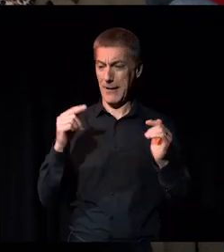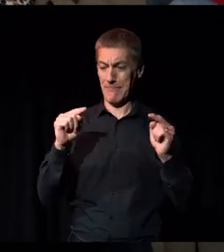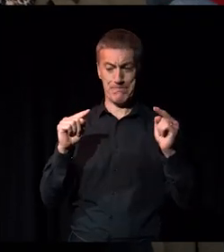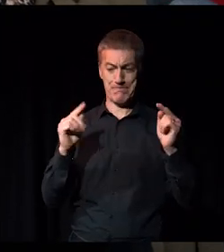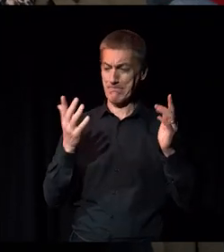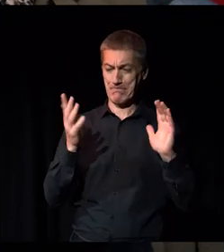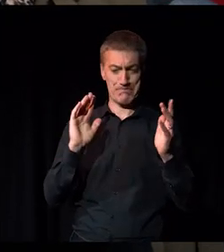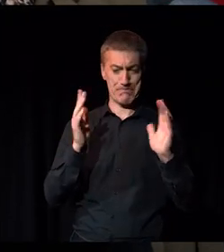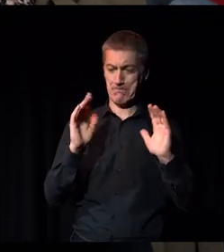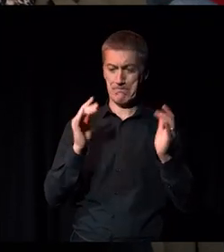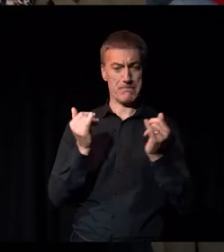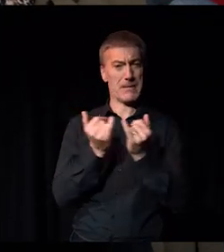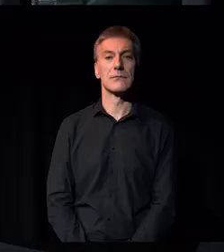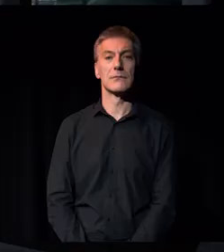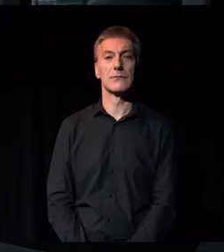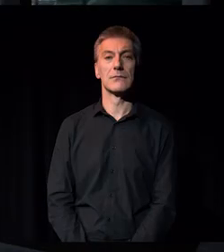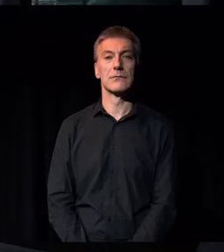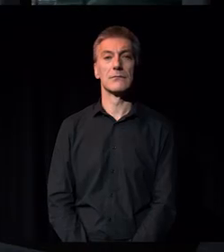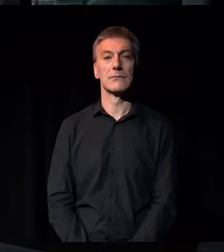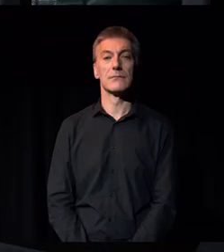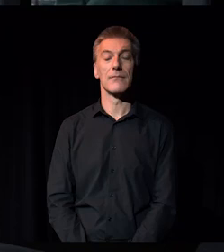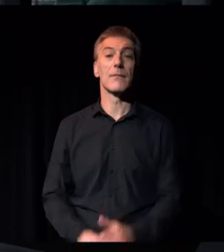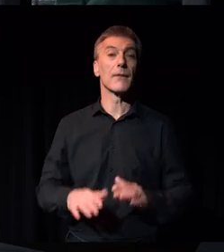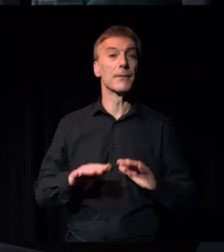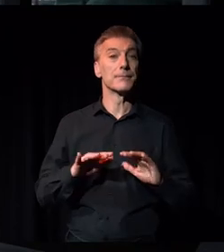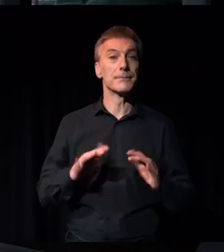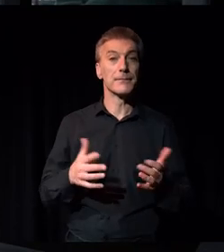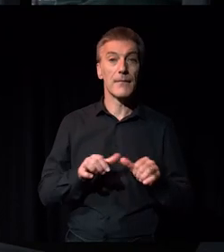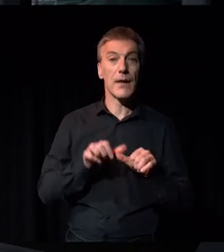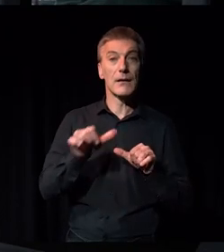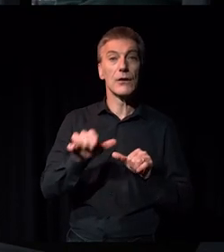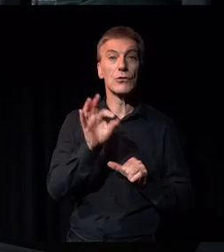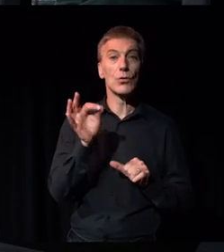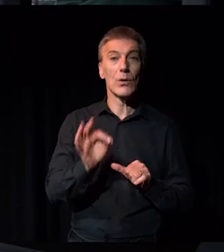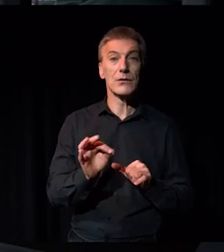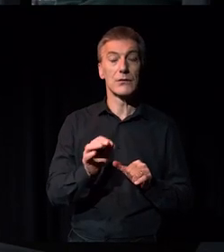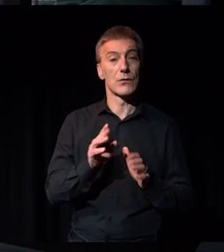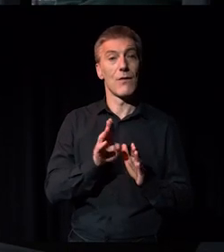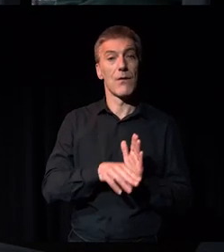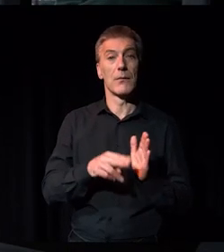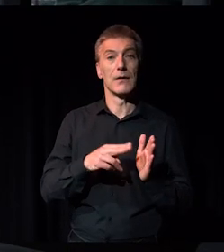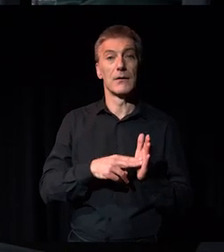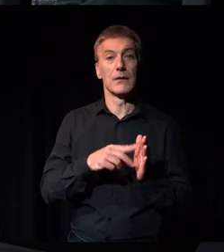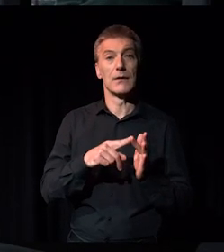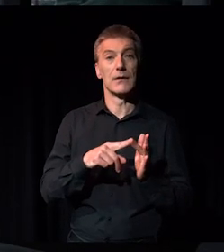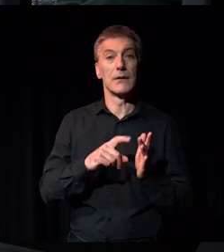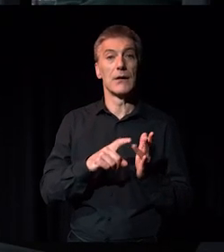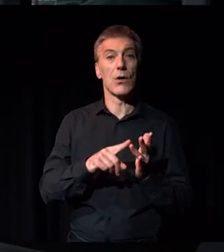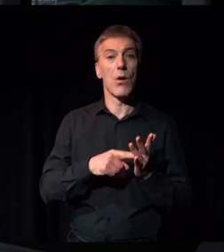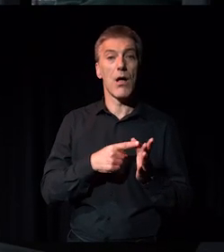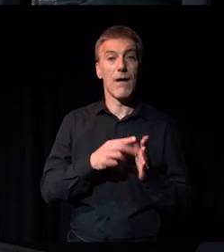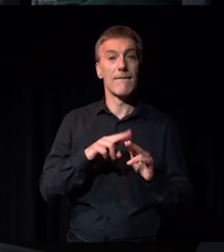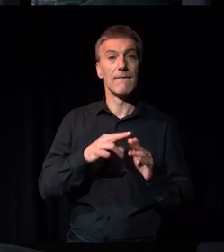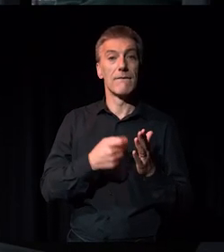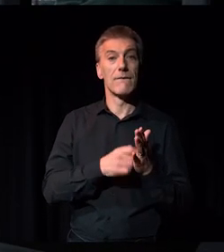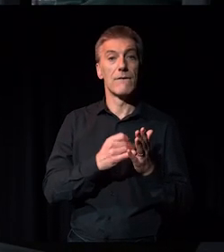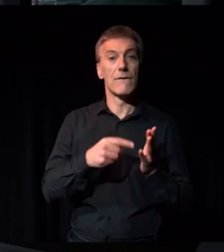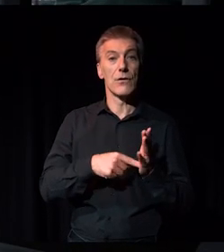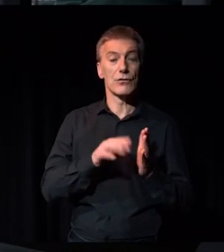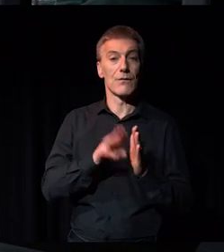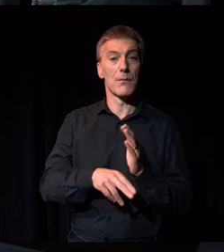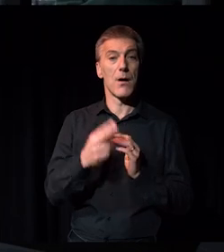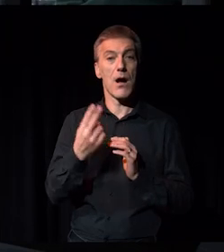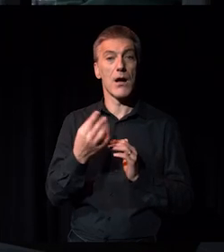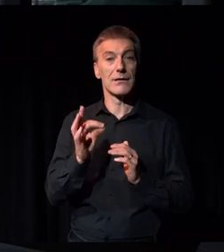clash at the moment. So our next question is from Nicola Frost at Arts Council. And Nicola